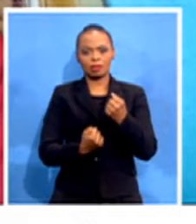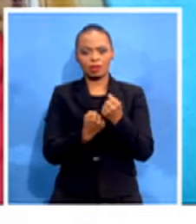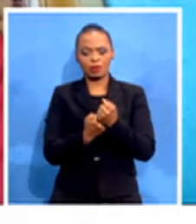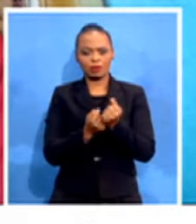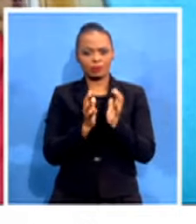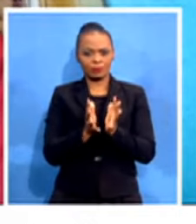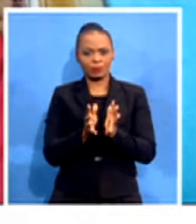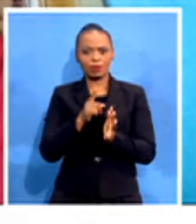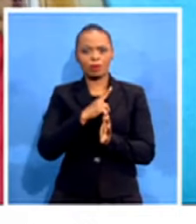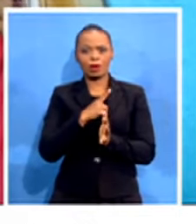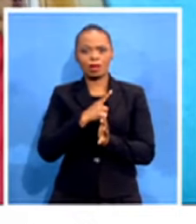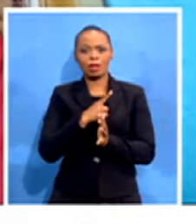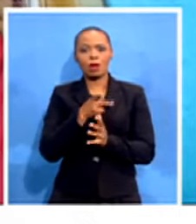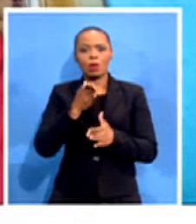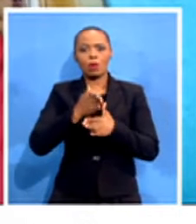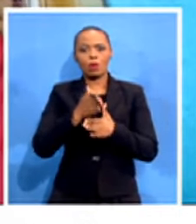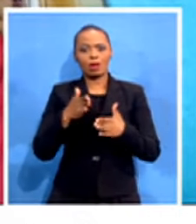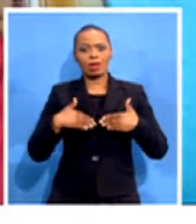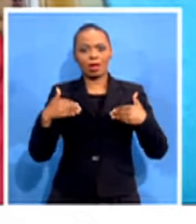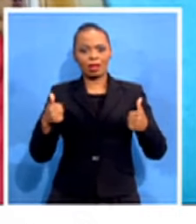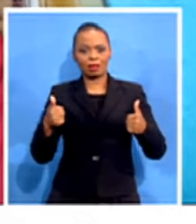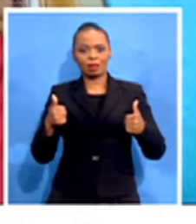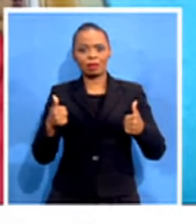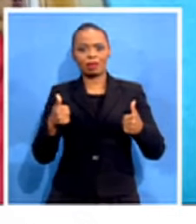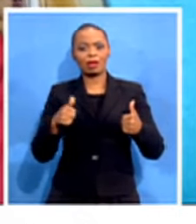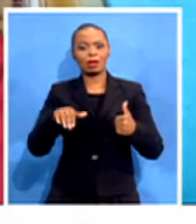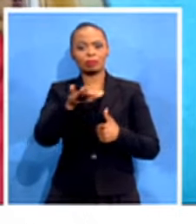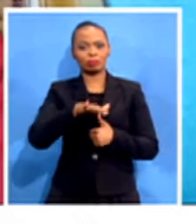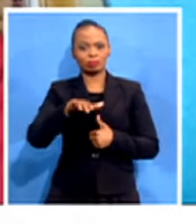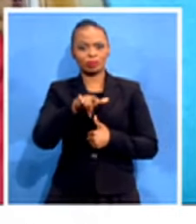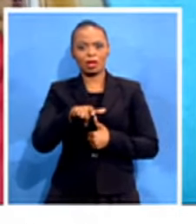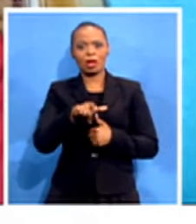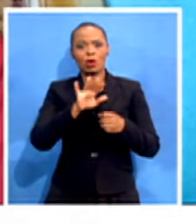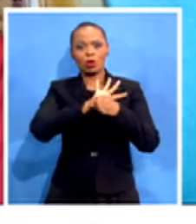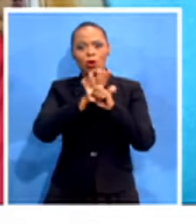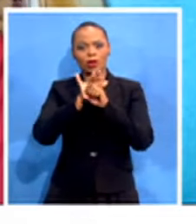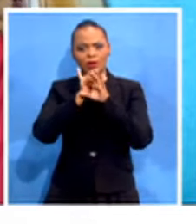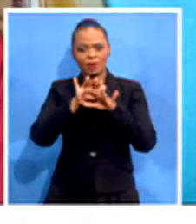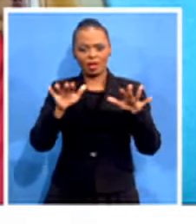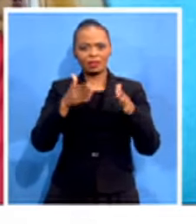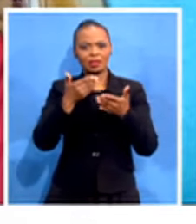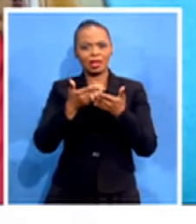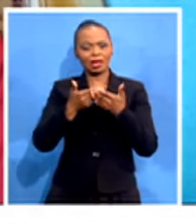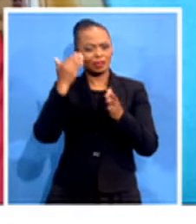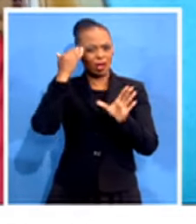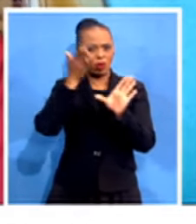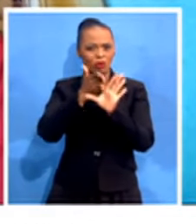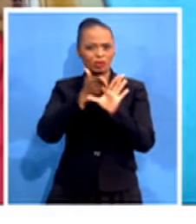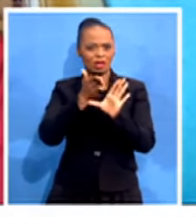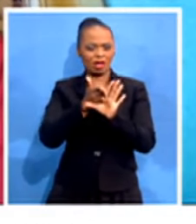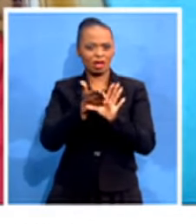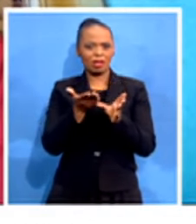their mandate? Because being in the front line of this battle against coronavirus can be psychologically and emotionally challenging.